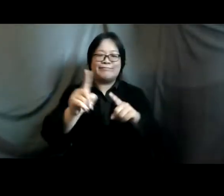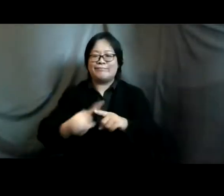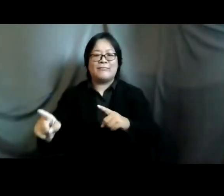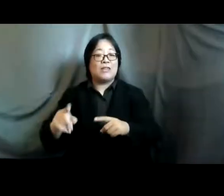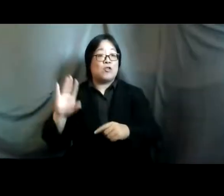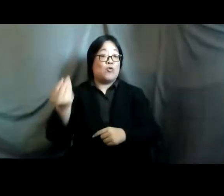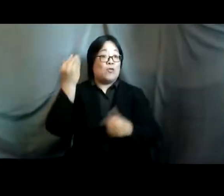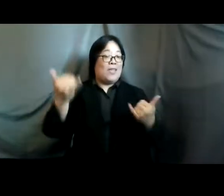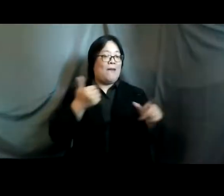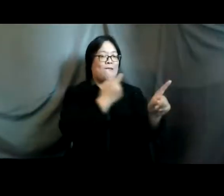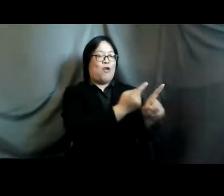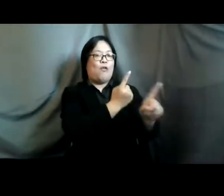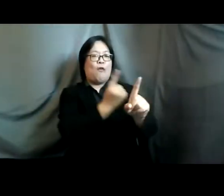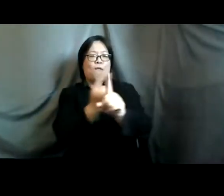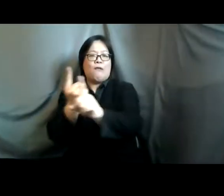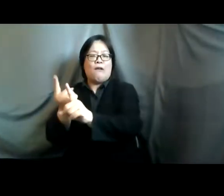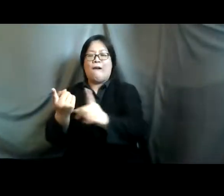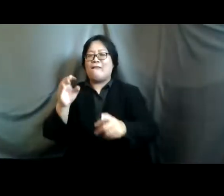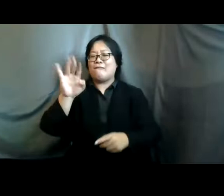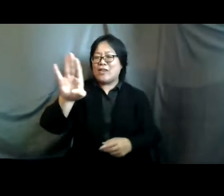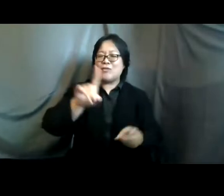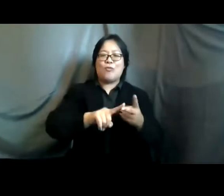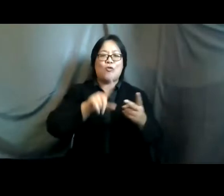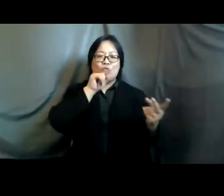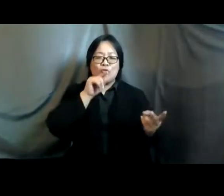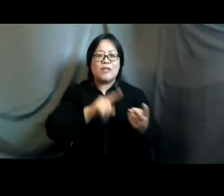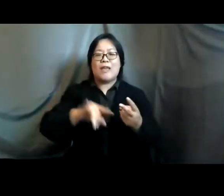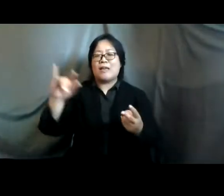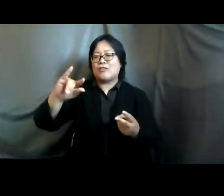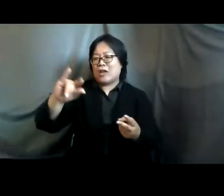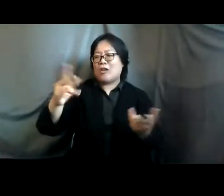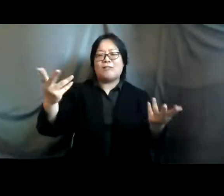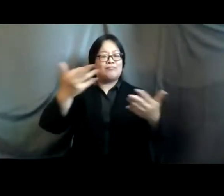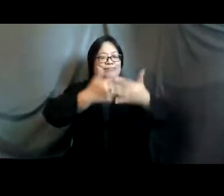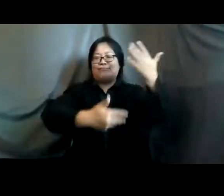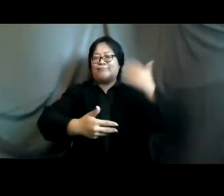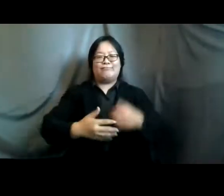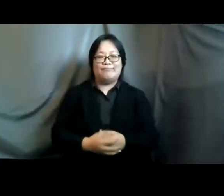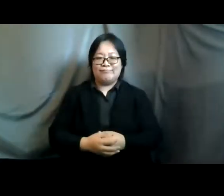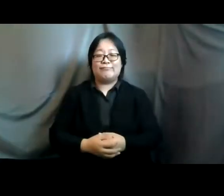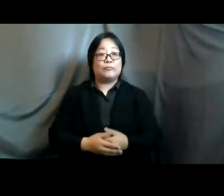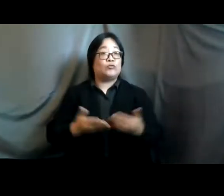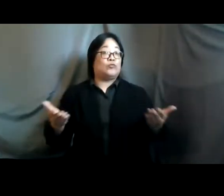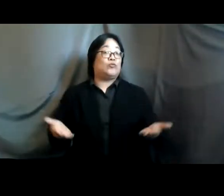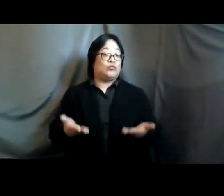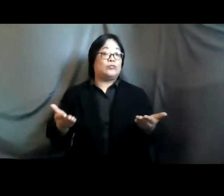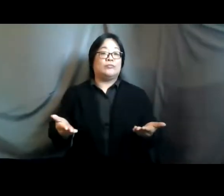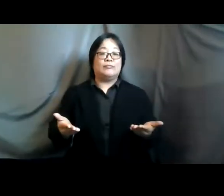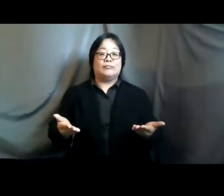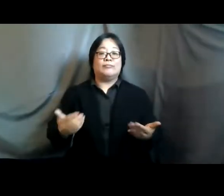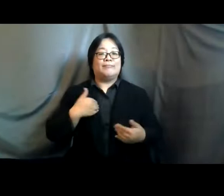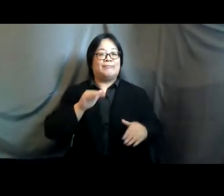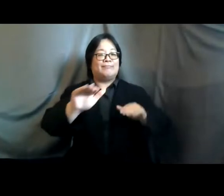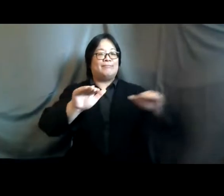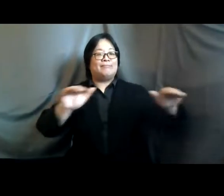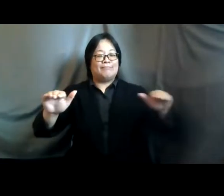such as facebook twitter instagram etc so um so here now i call on a young people